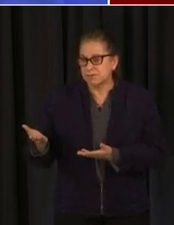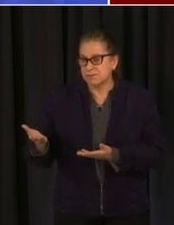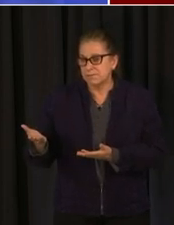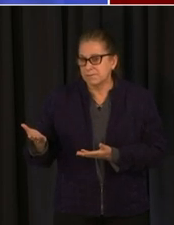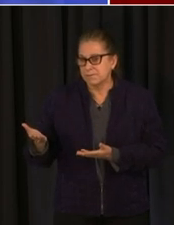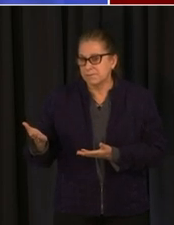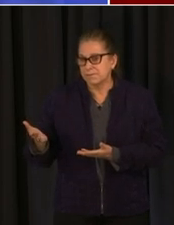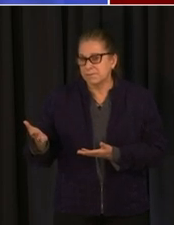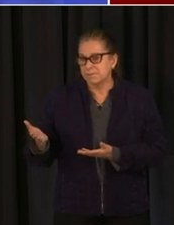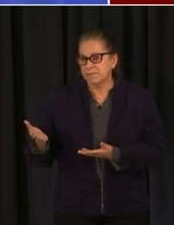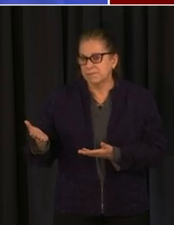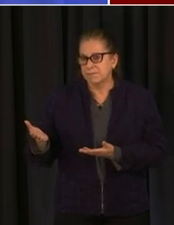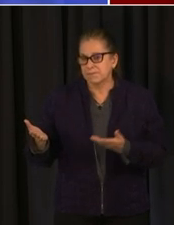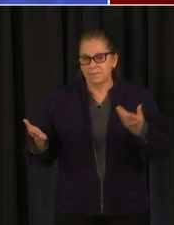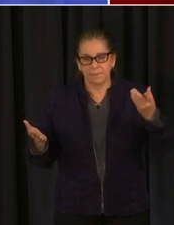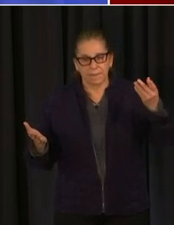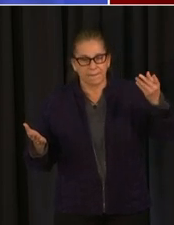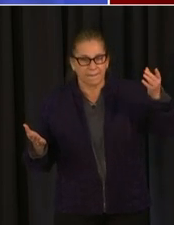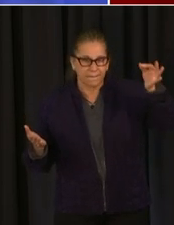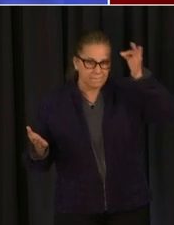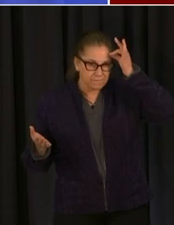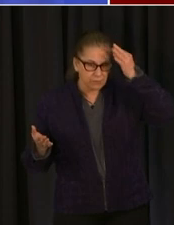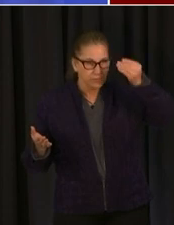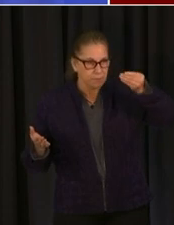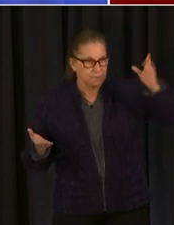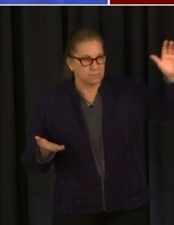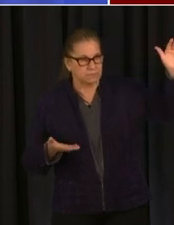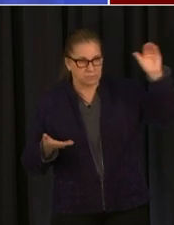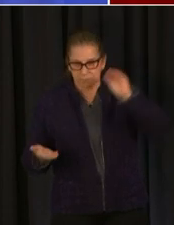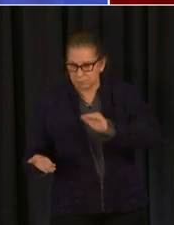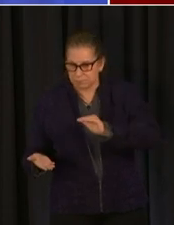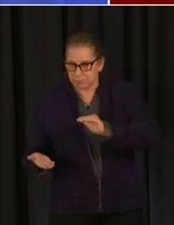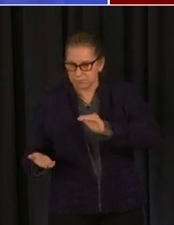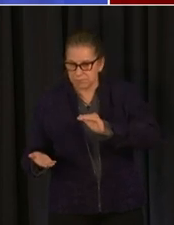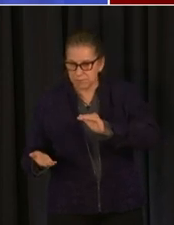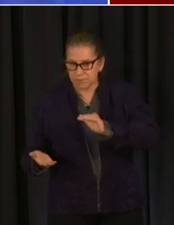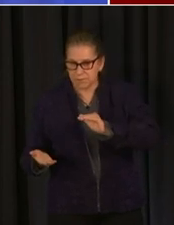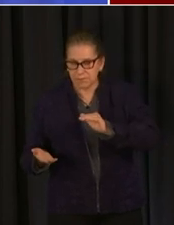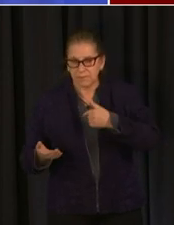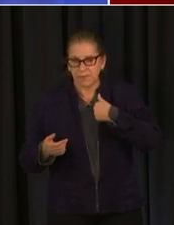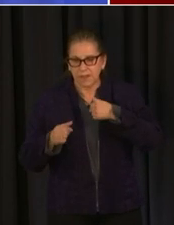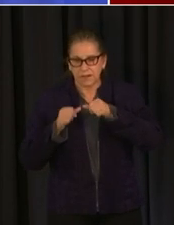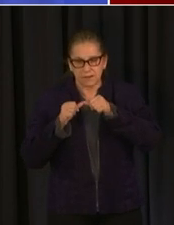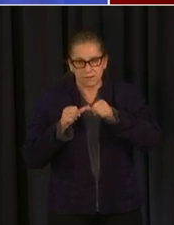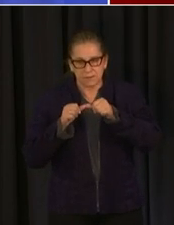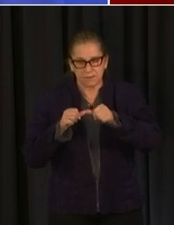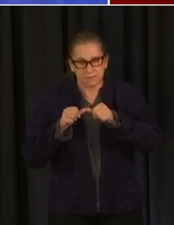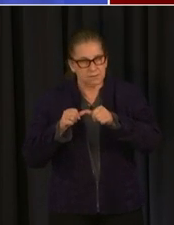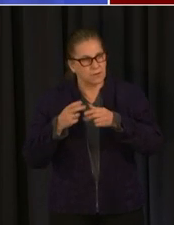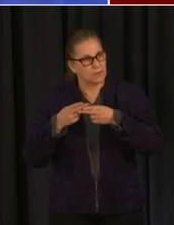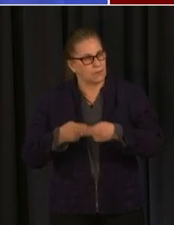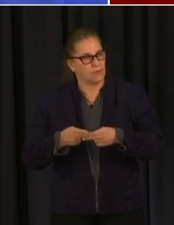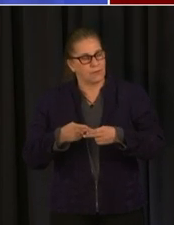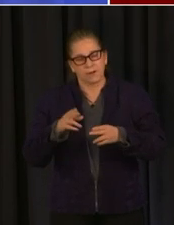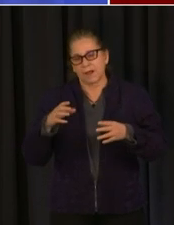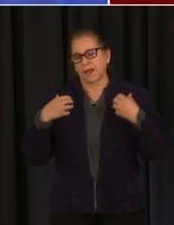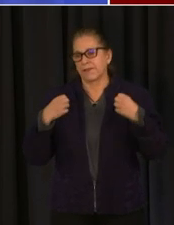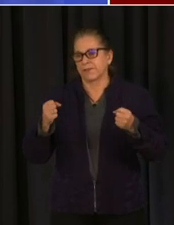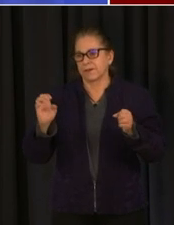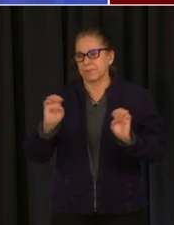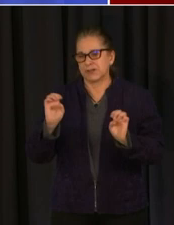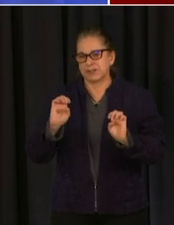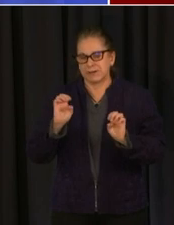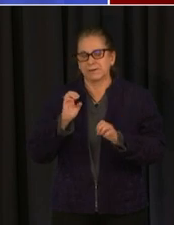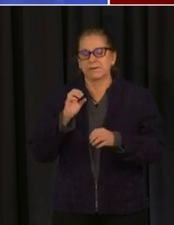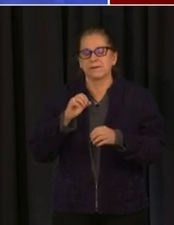music venues on june 11th there are no restrictions the restrictions that i listed are in that